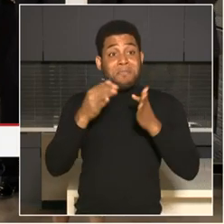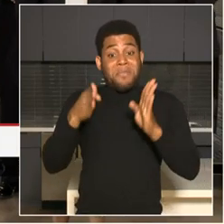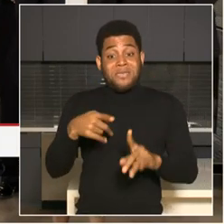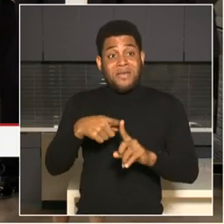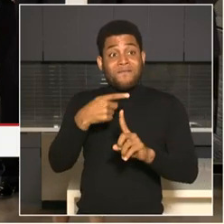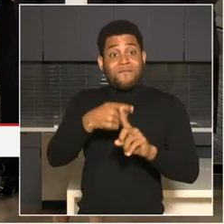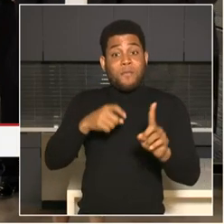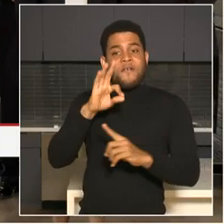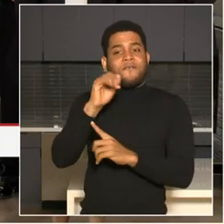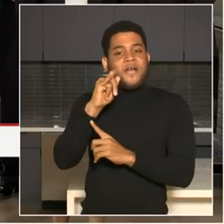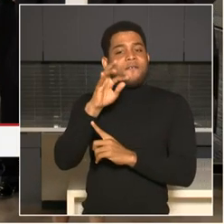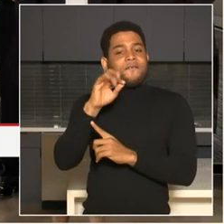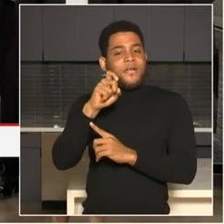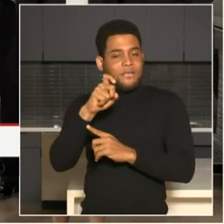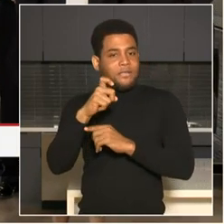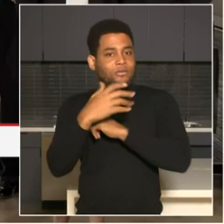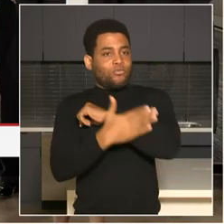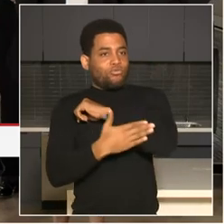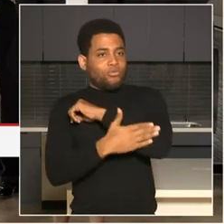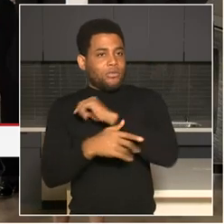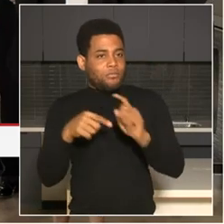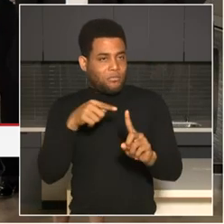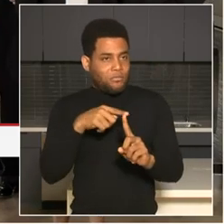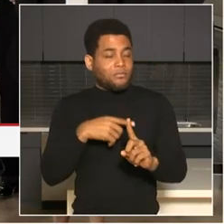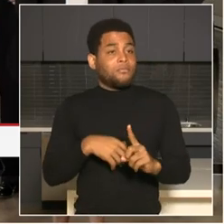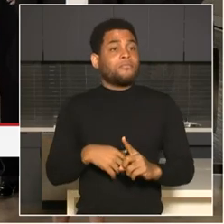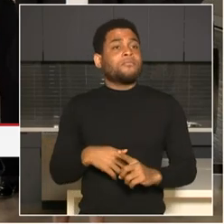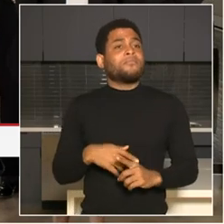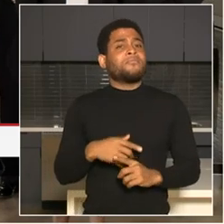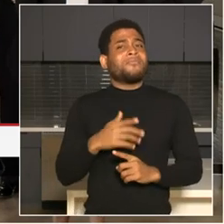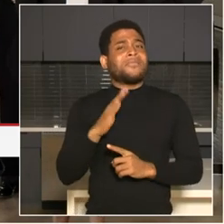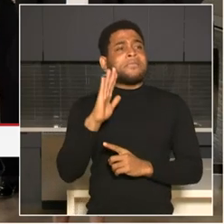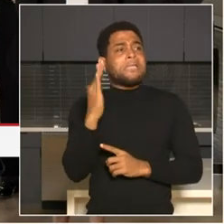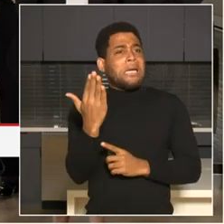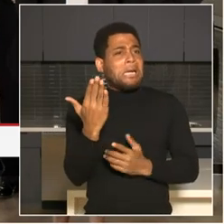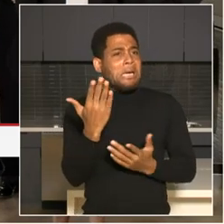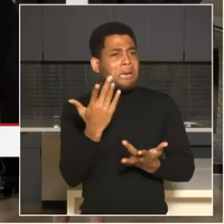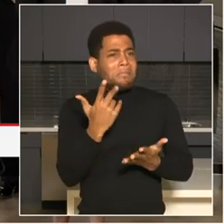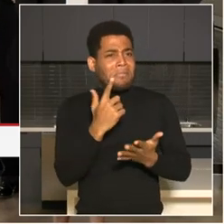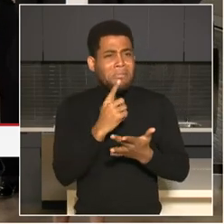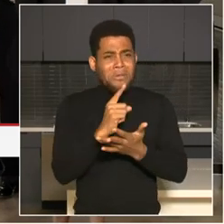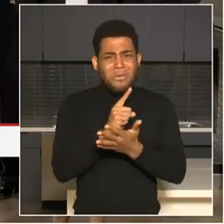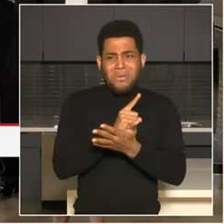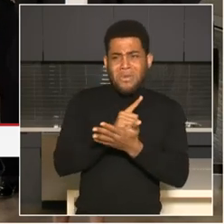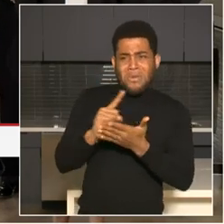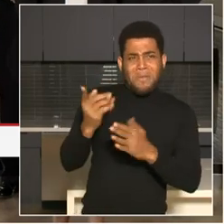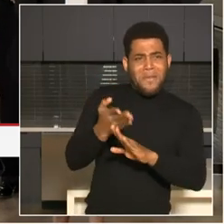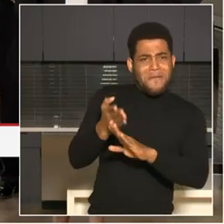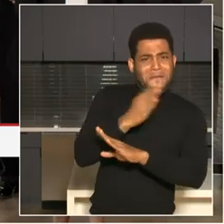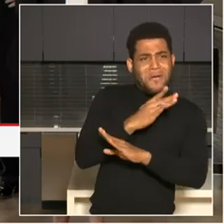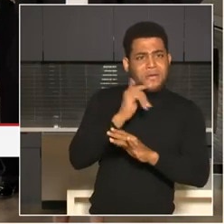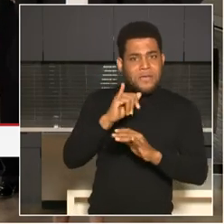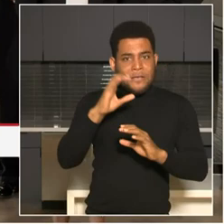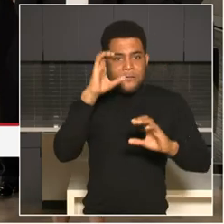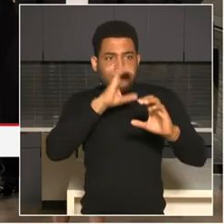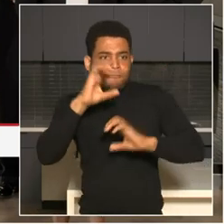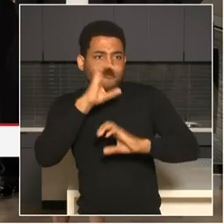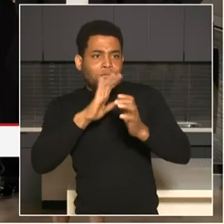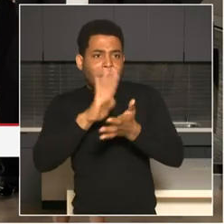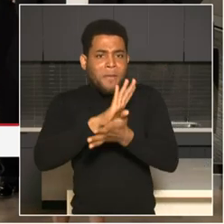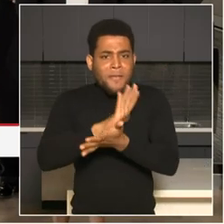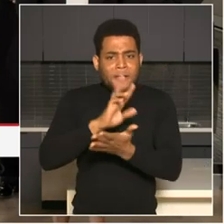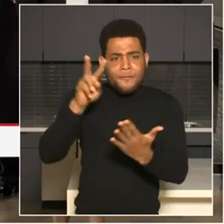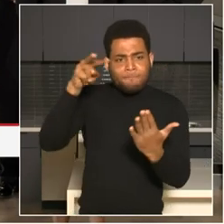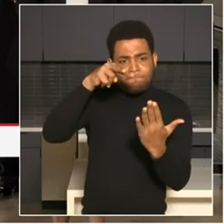your investigators went a week before the search warrant was executed informed Fairfax County school officials and the resource